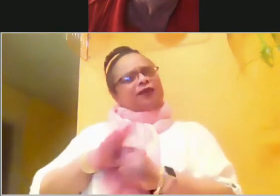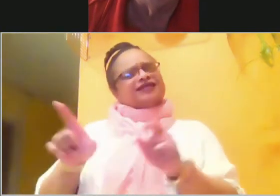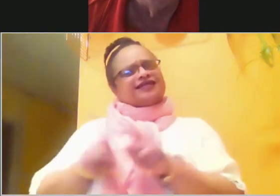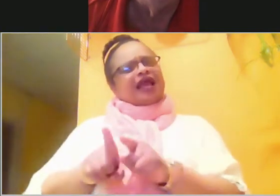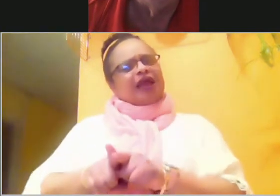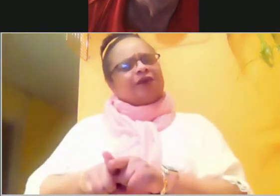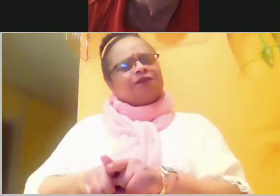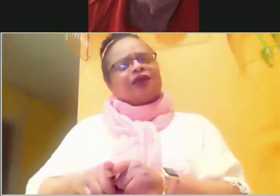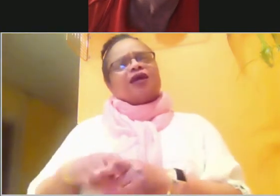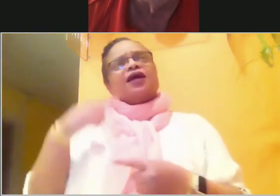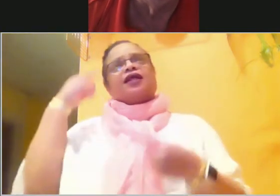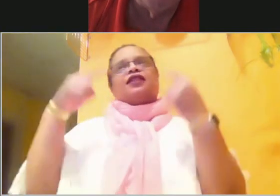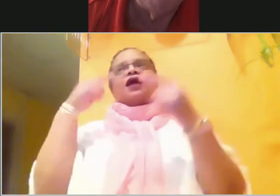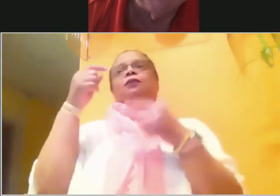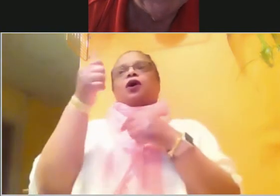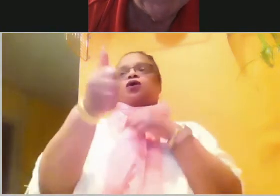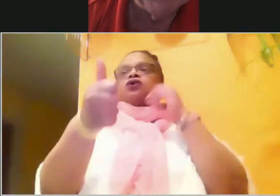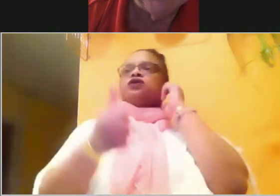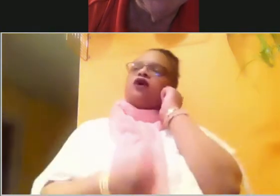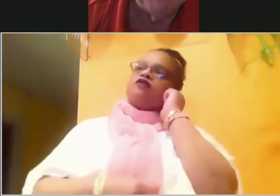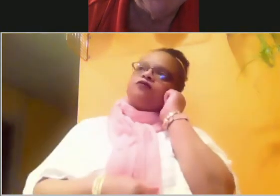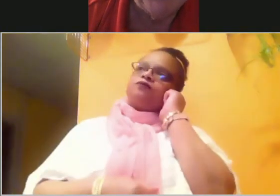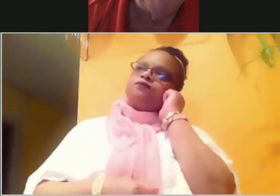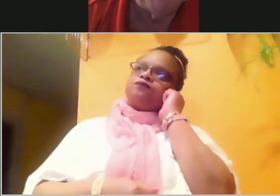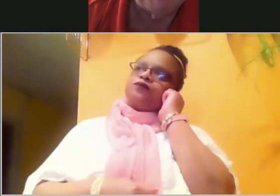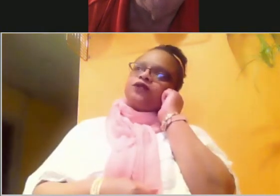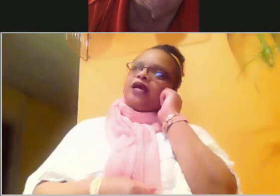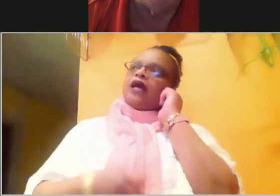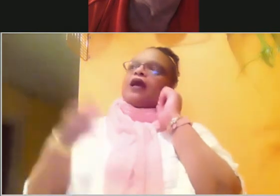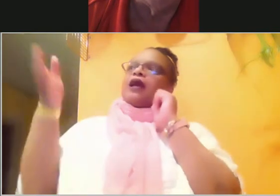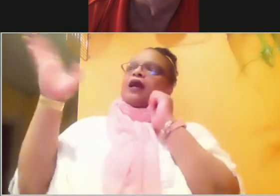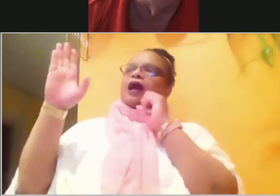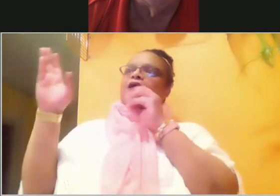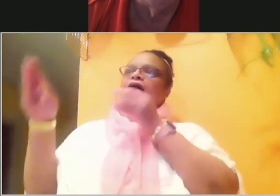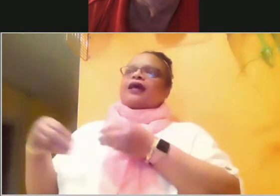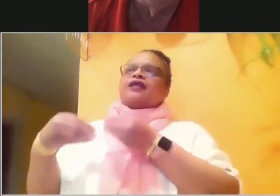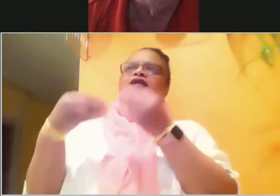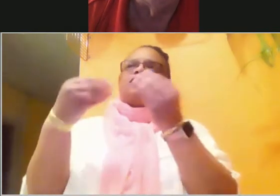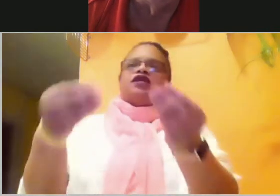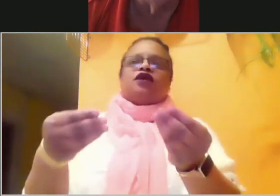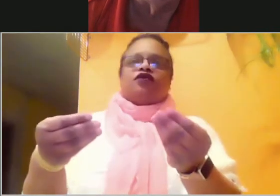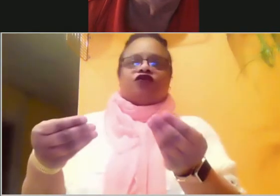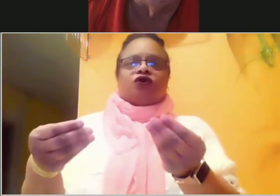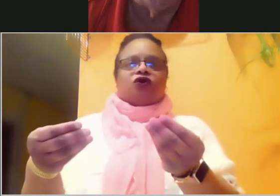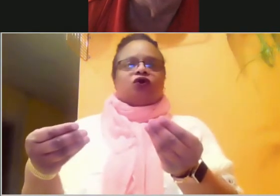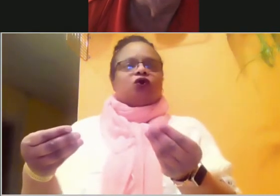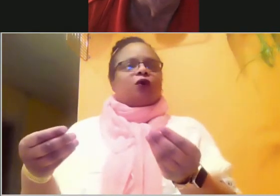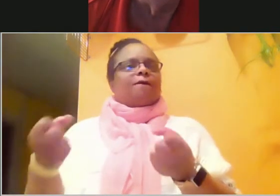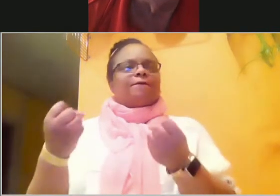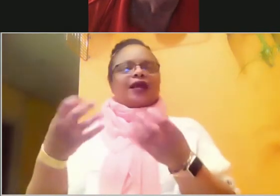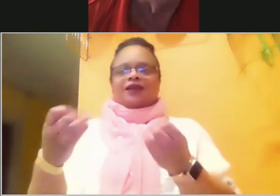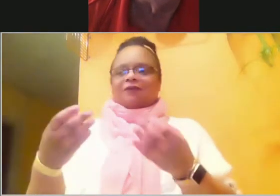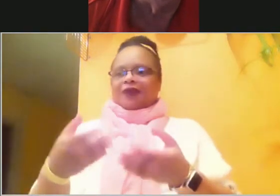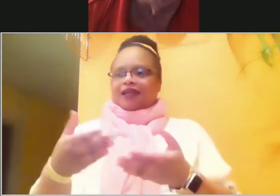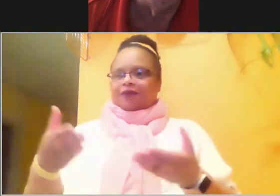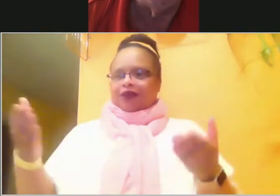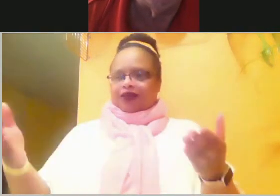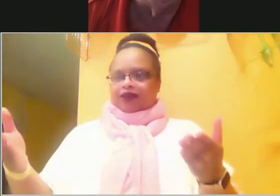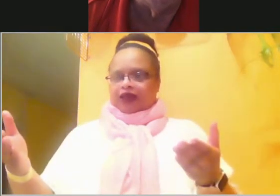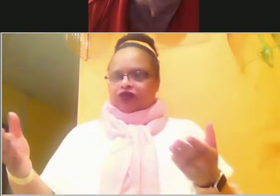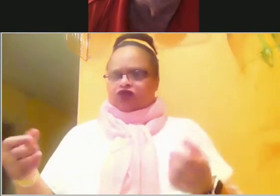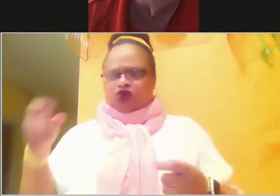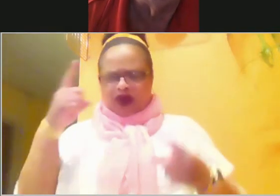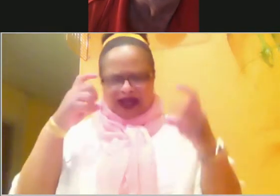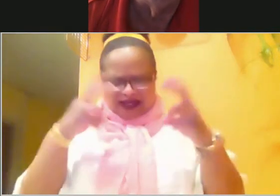we have? What has God given to us to have the same confidence? Now, those of us who have been born